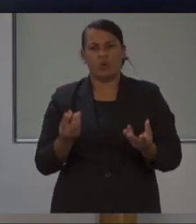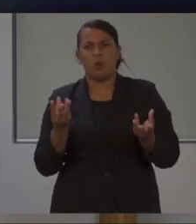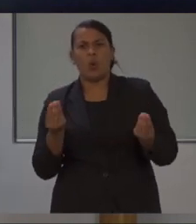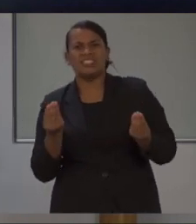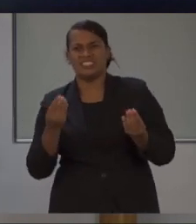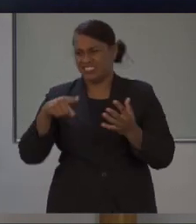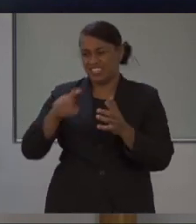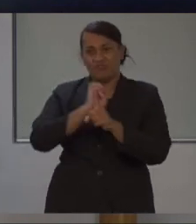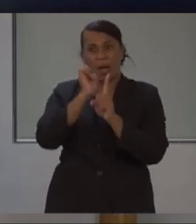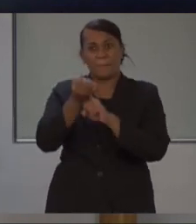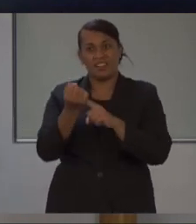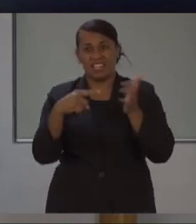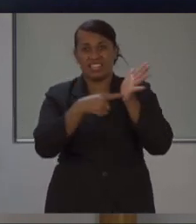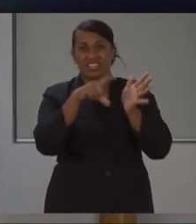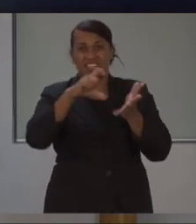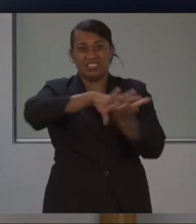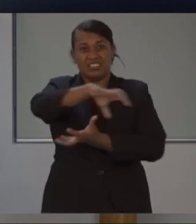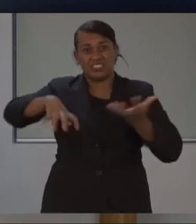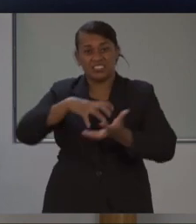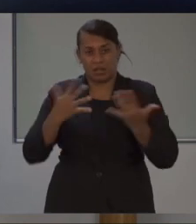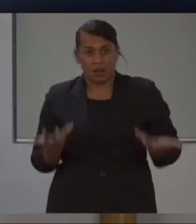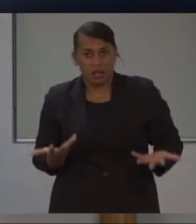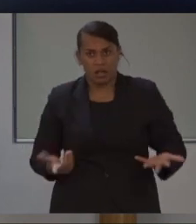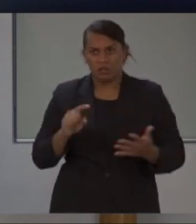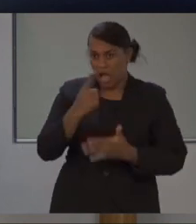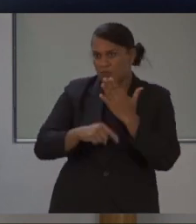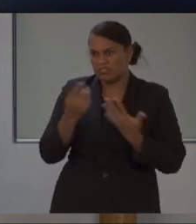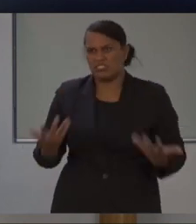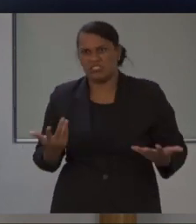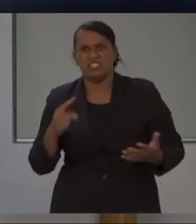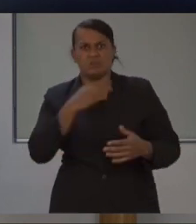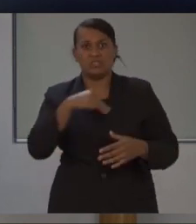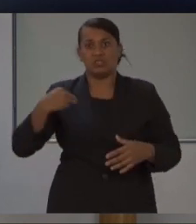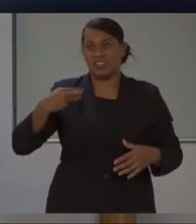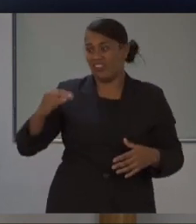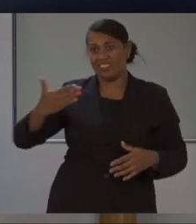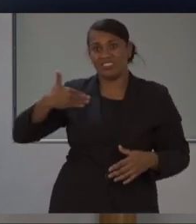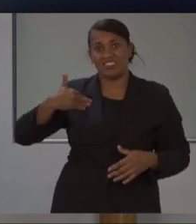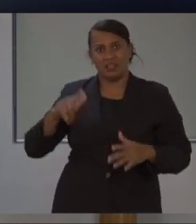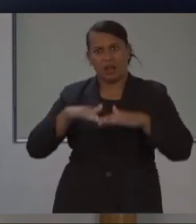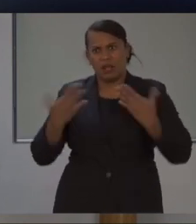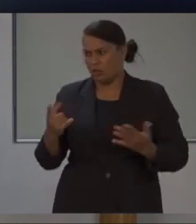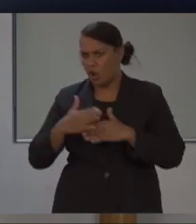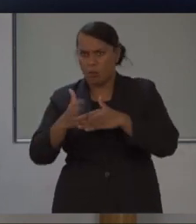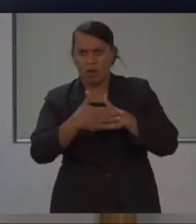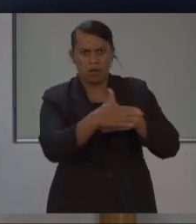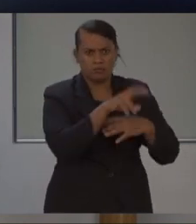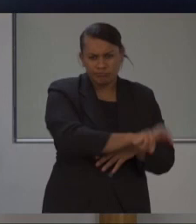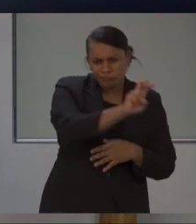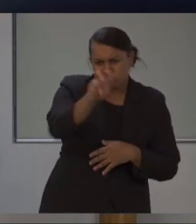cyclones. That's why the Ministry of Health is now launching a door-to-door campaign combat,